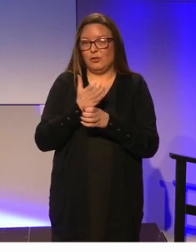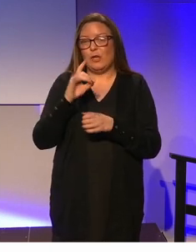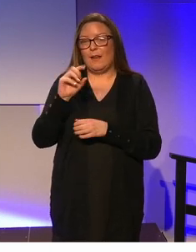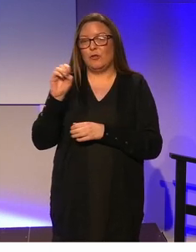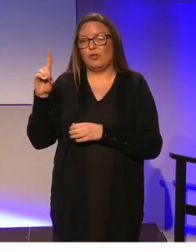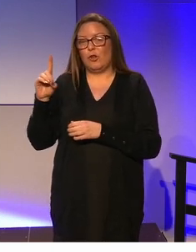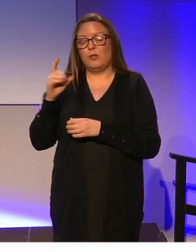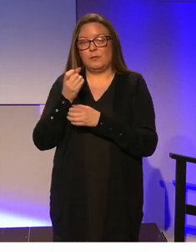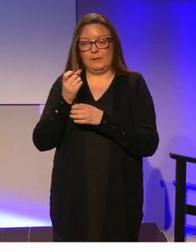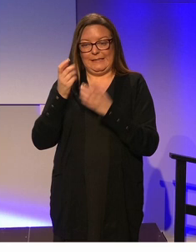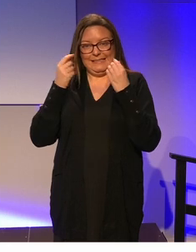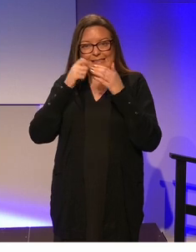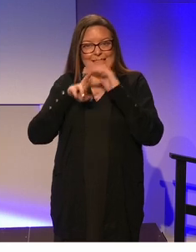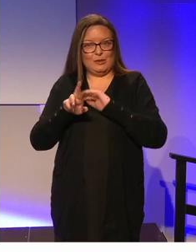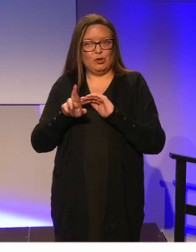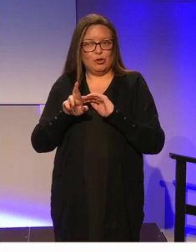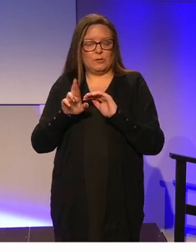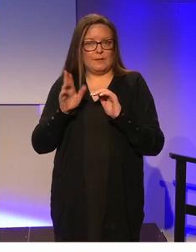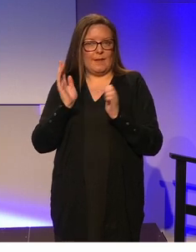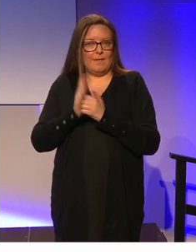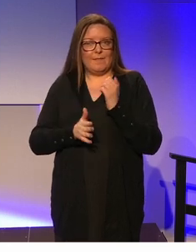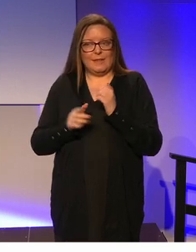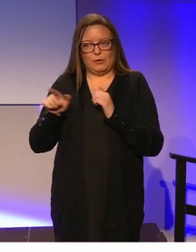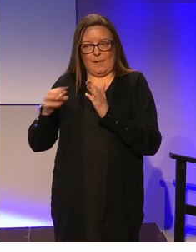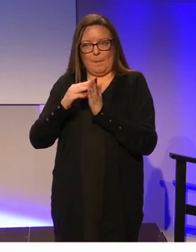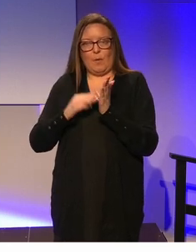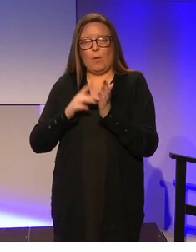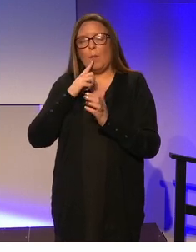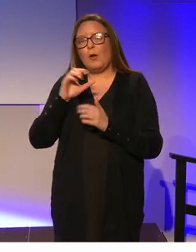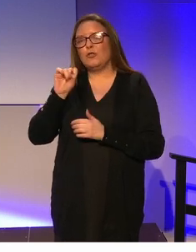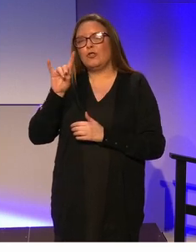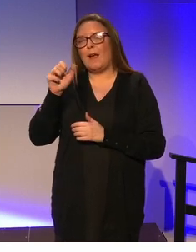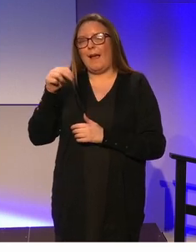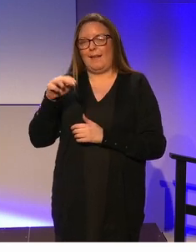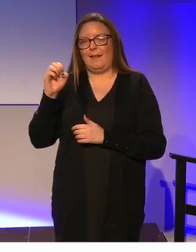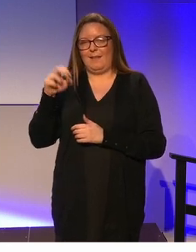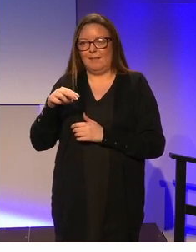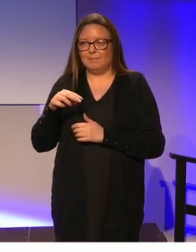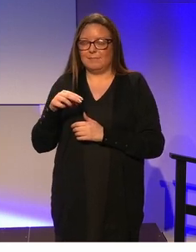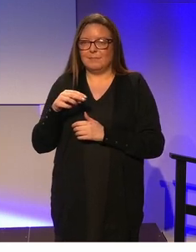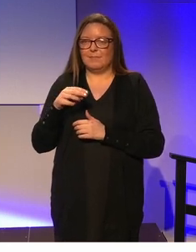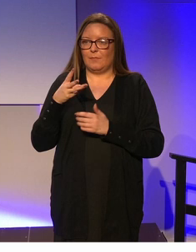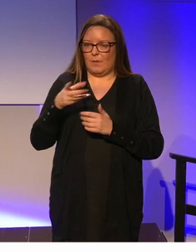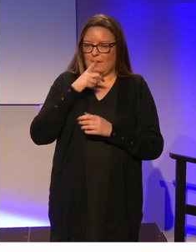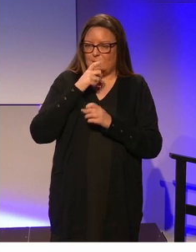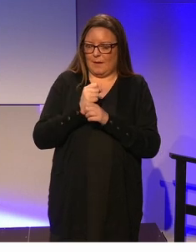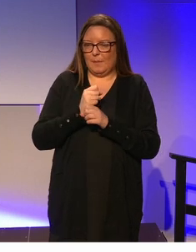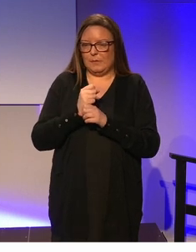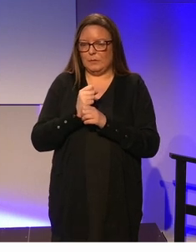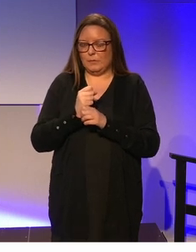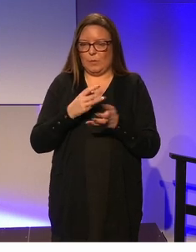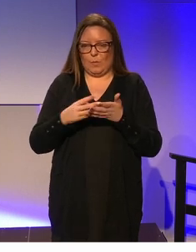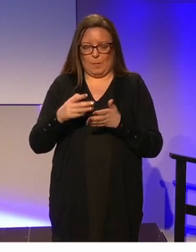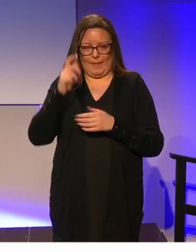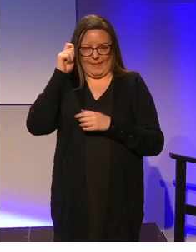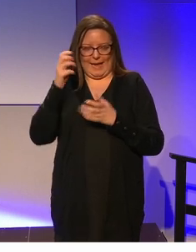have actually completed that program. But I think what Shannon here has to say says it all, that we can, when we think that we have